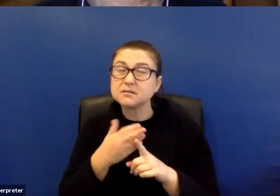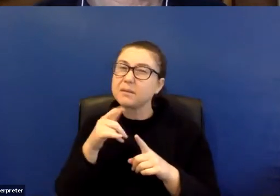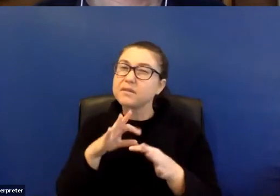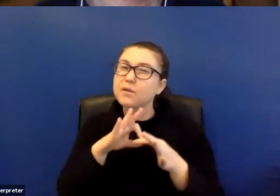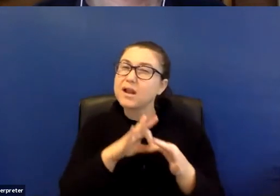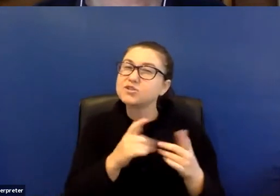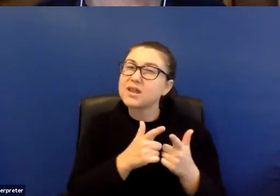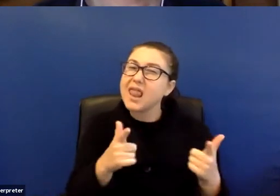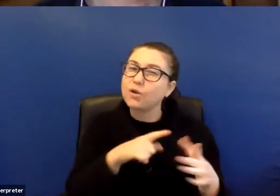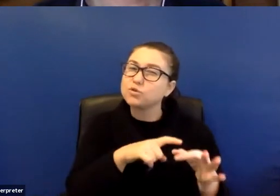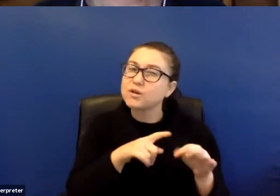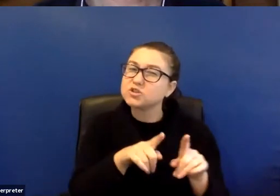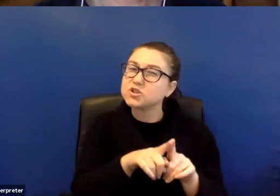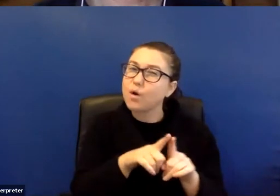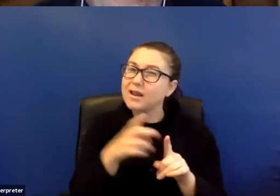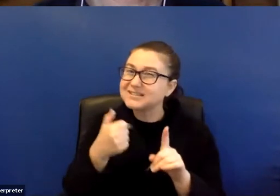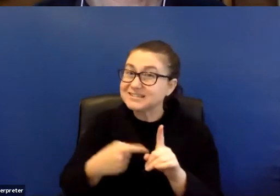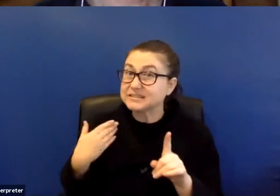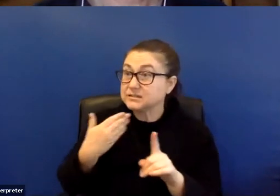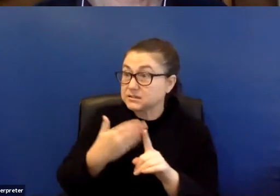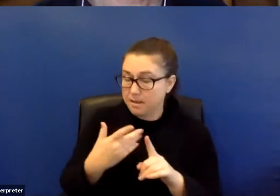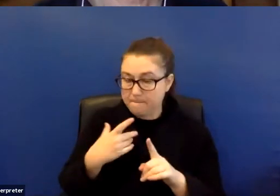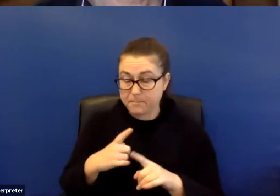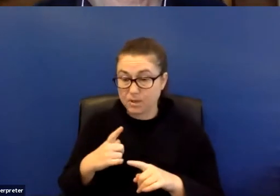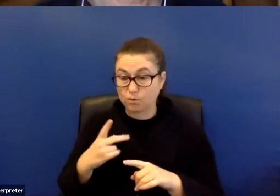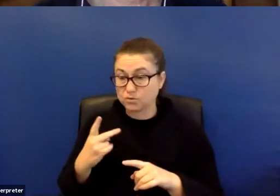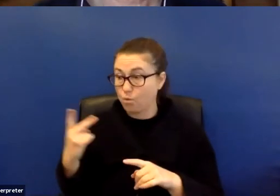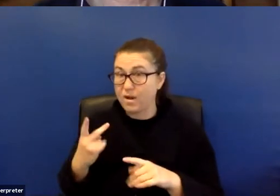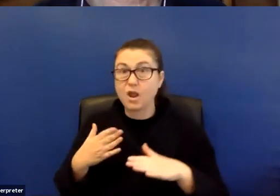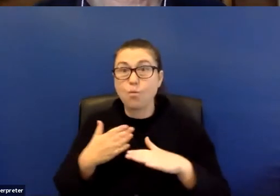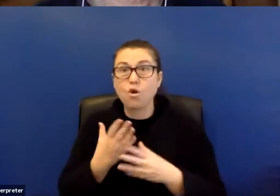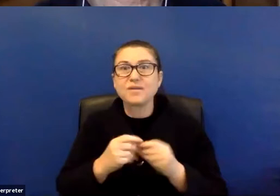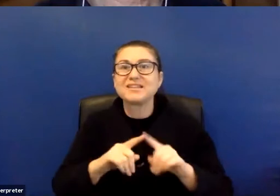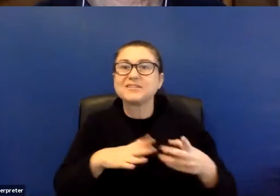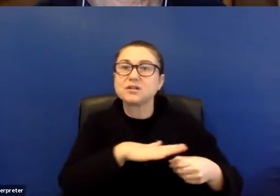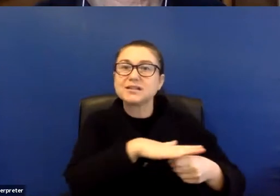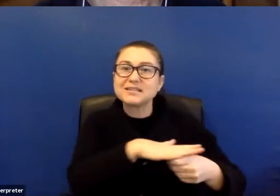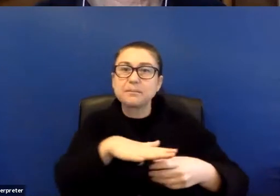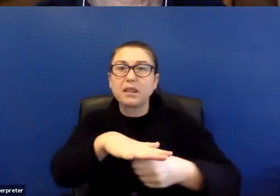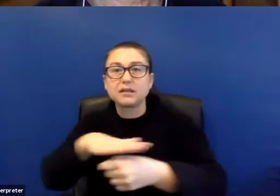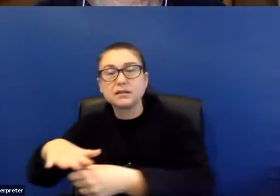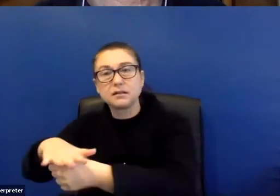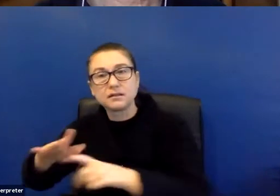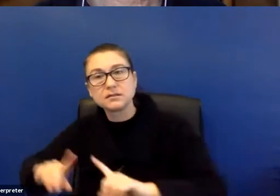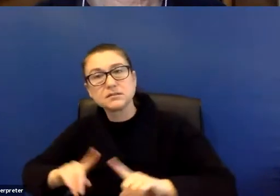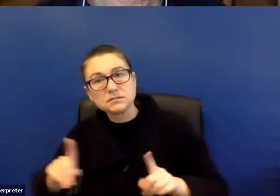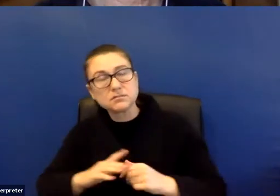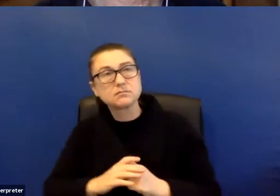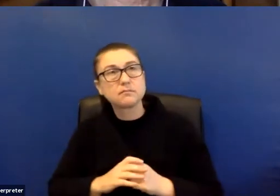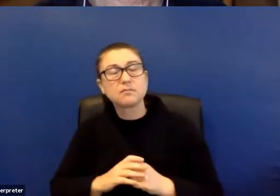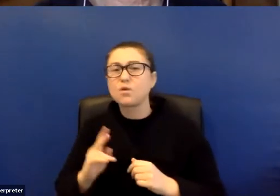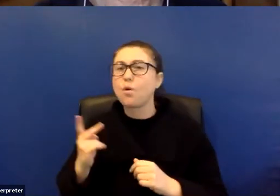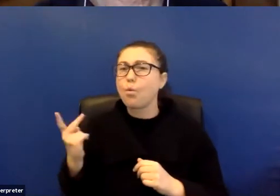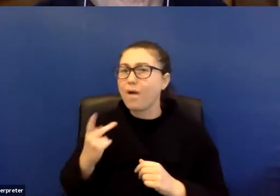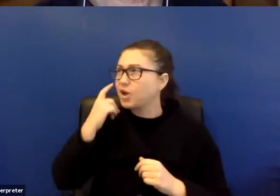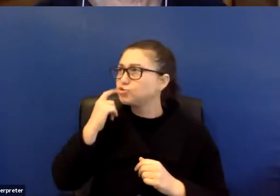language as well, you know, because we're working between disciplines and because we're trying to, I suppose, carve our own